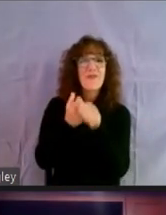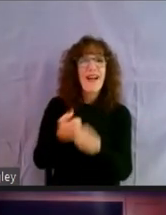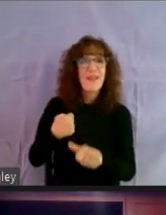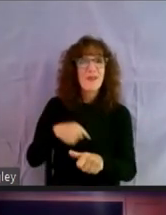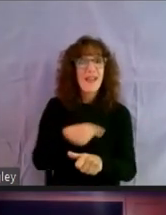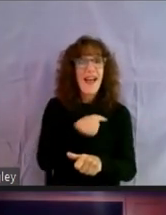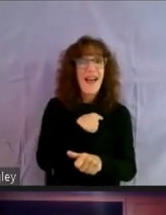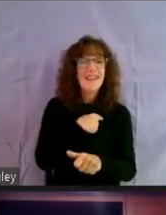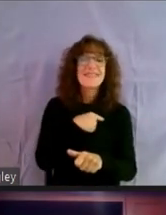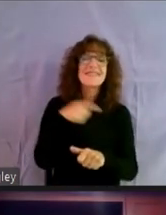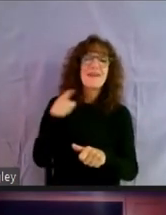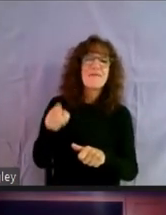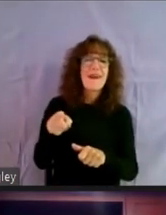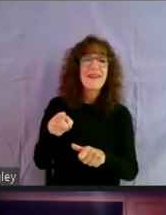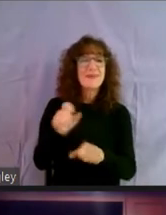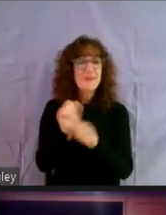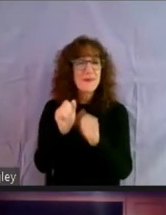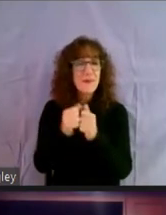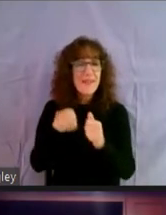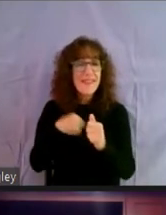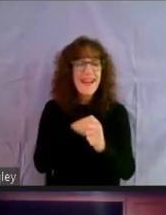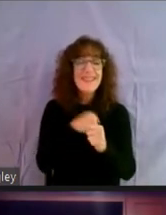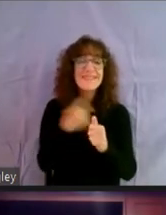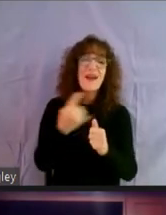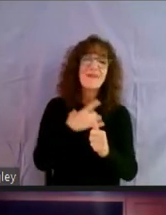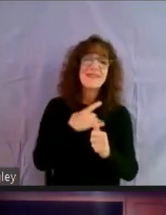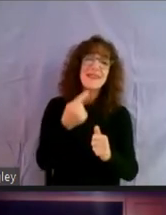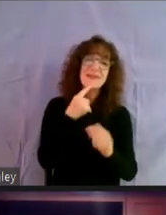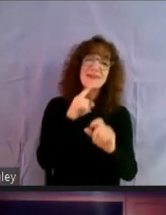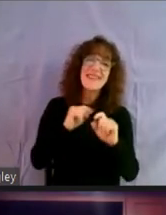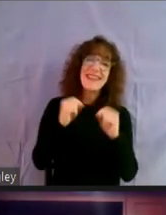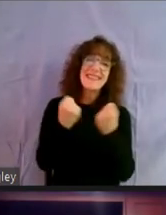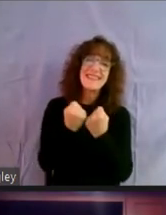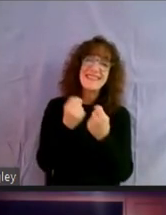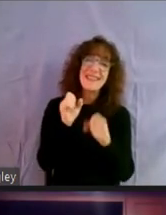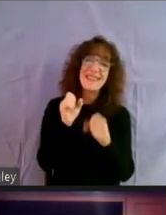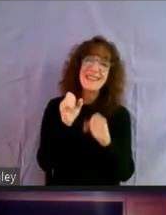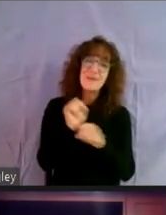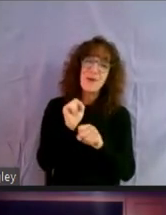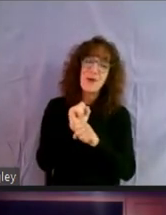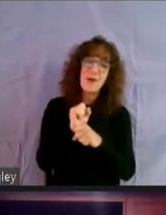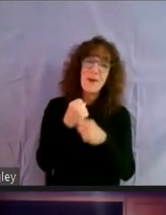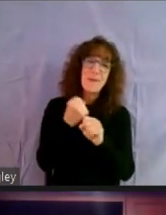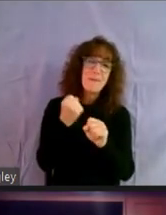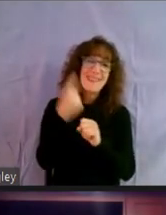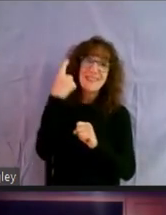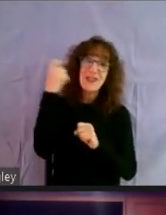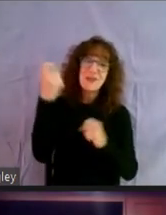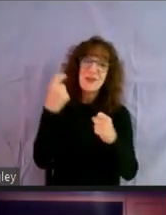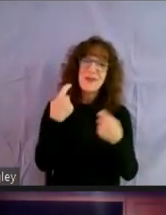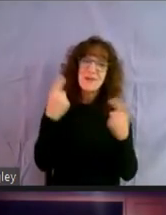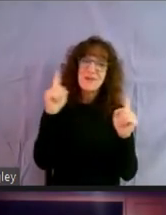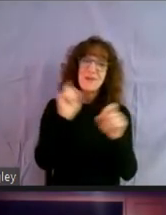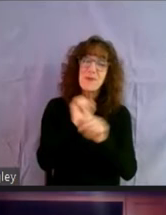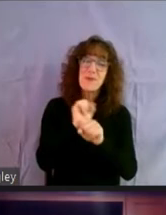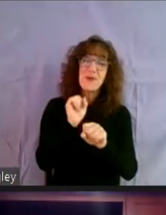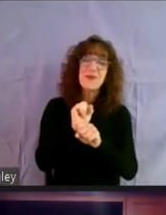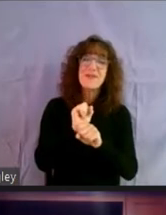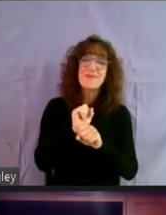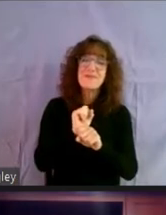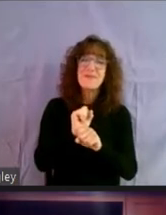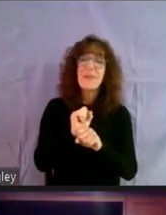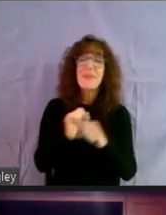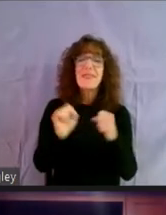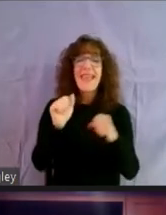in line and you're working with us. And I always like to say teamwork makes the dream work. ACT is an organization is a broad